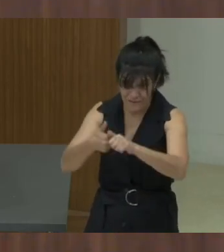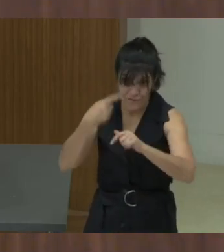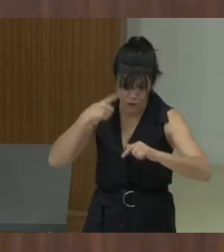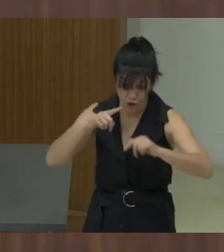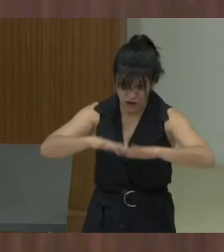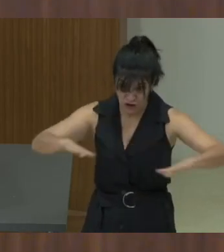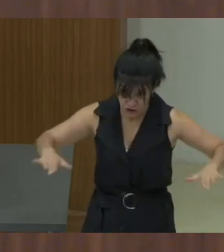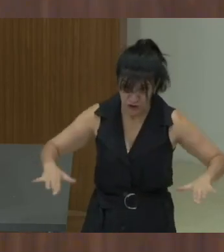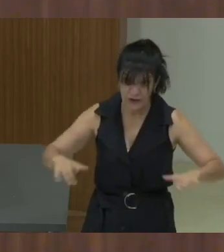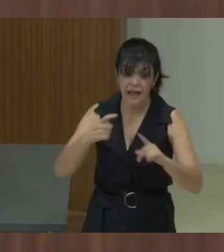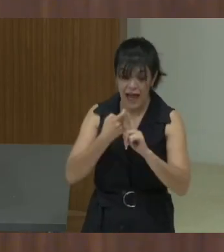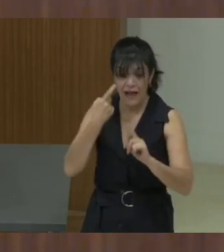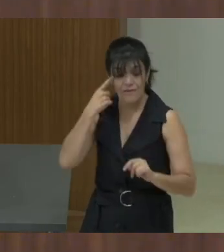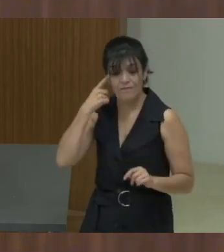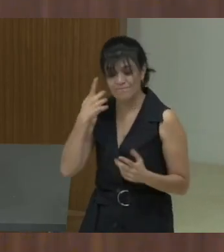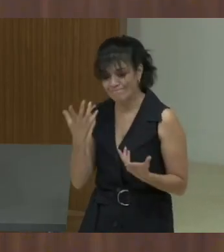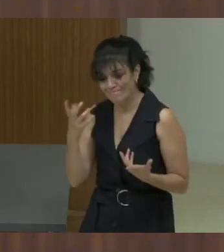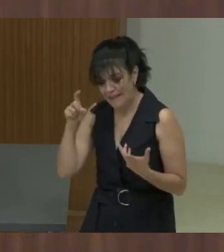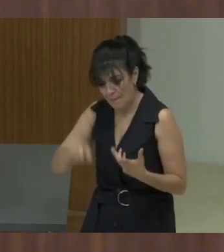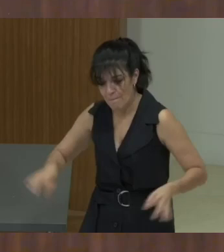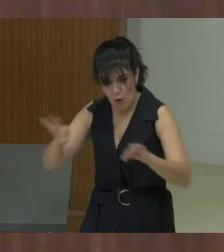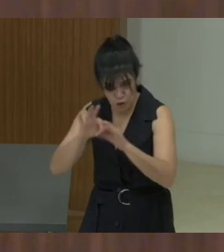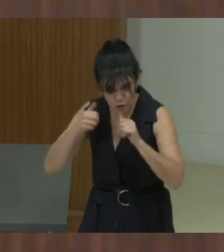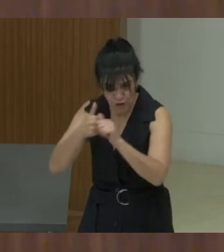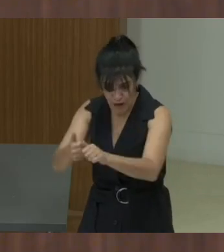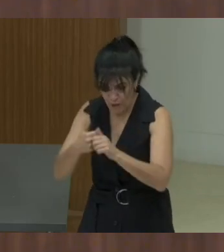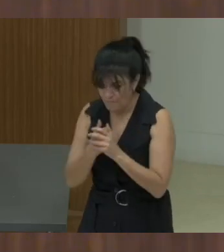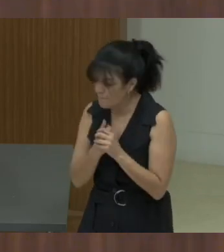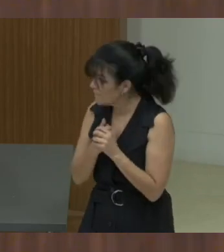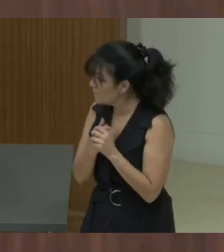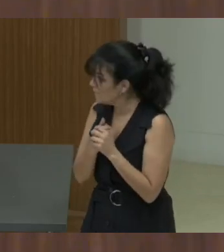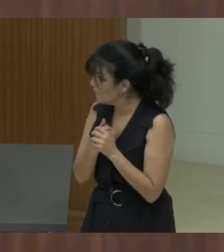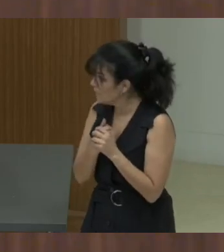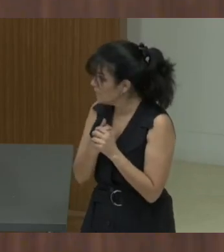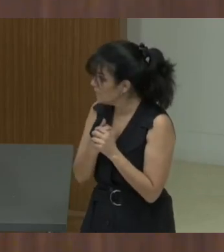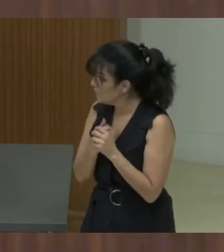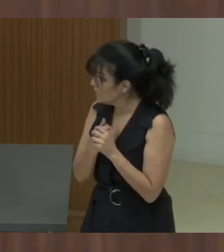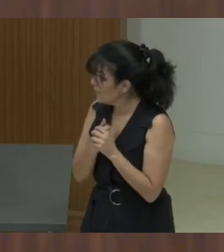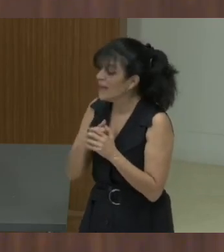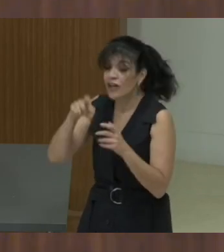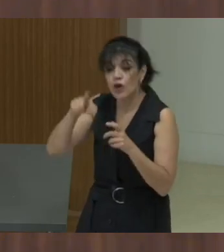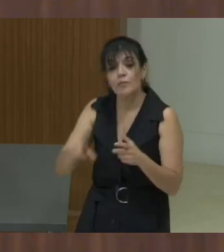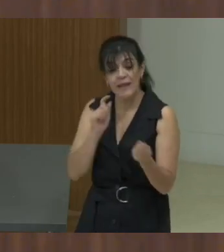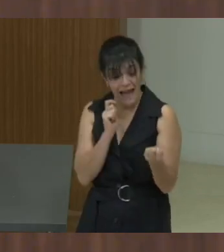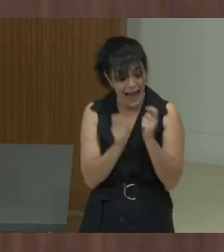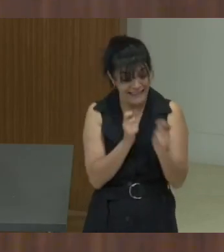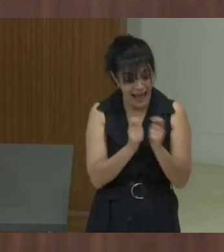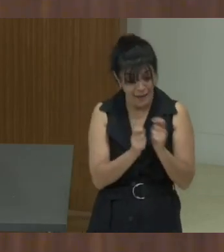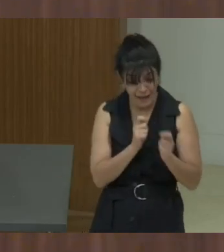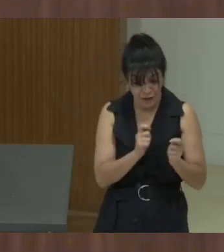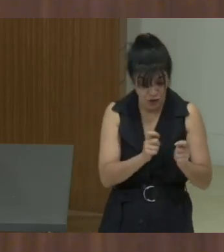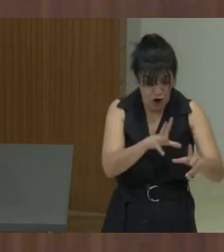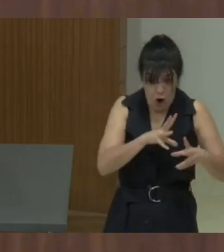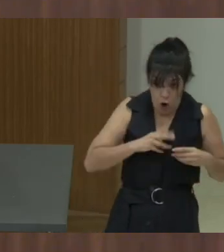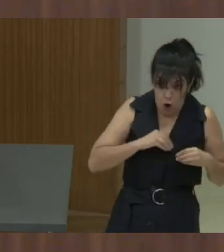undergo change the idea. So, this could be adapted by diverse NGOs as per their needs and would need to be reviewed